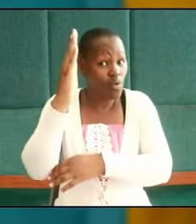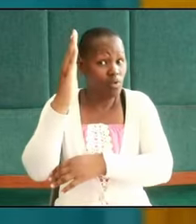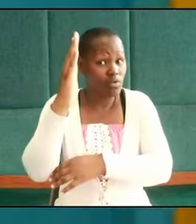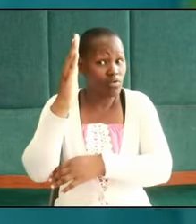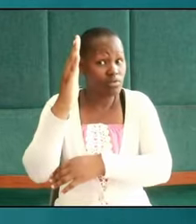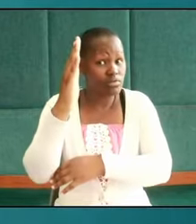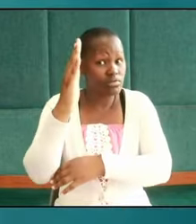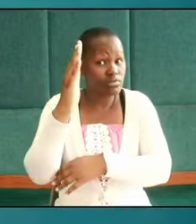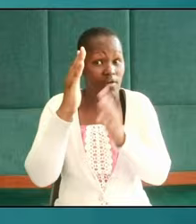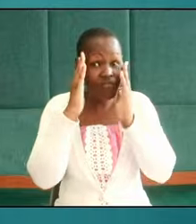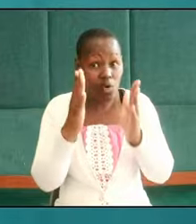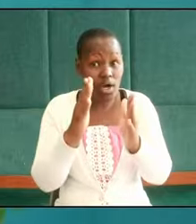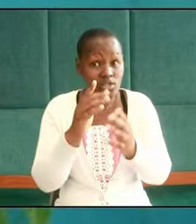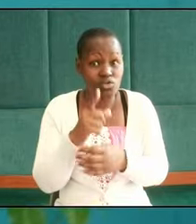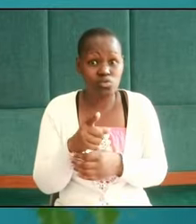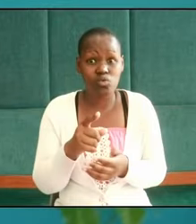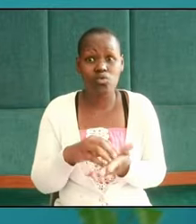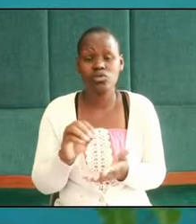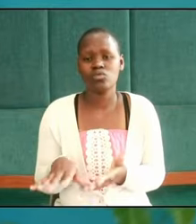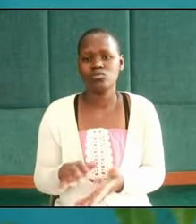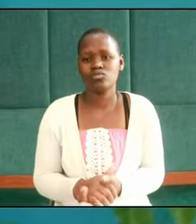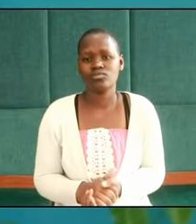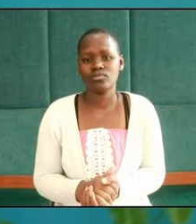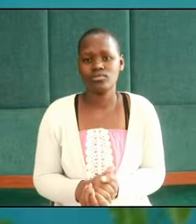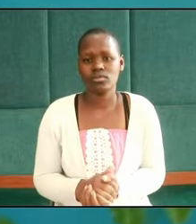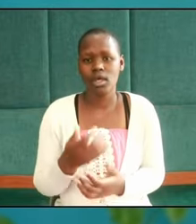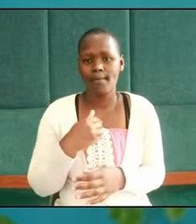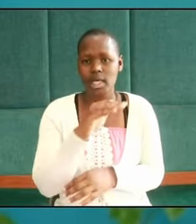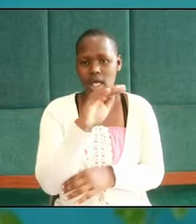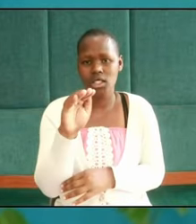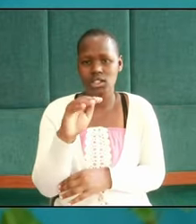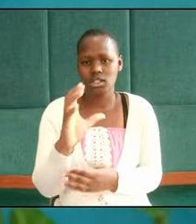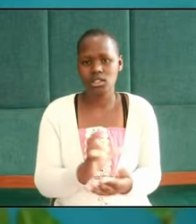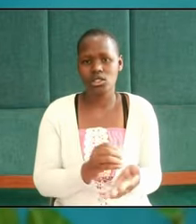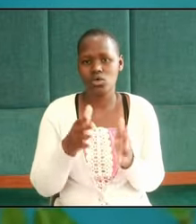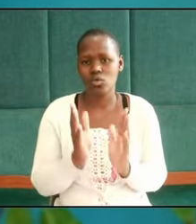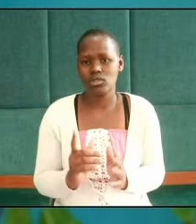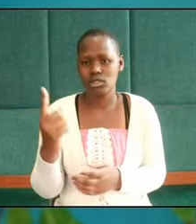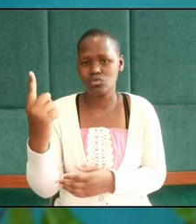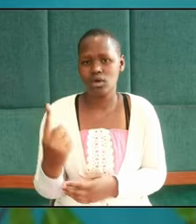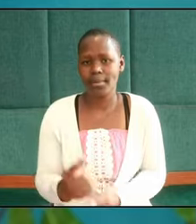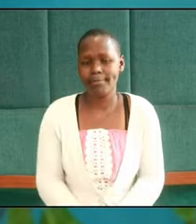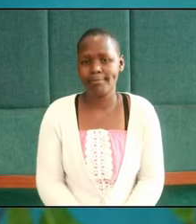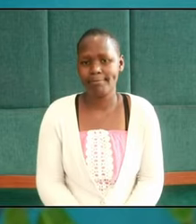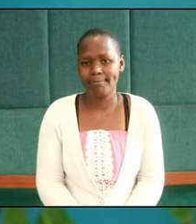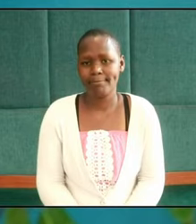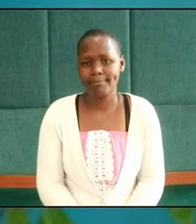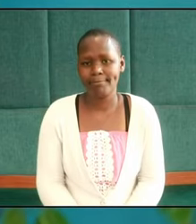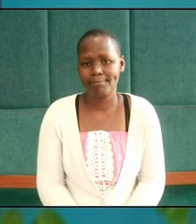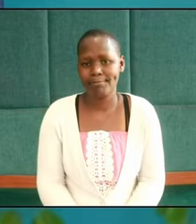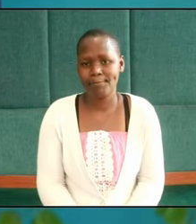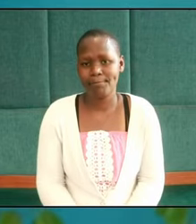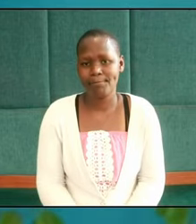you will reap it may I request the choristers to come so